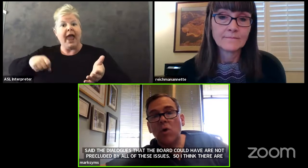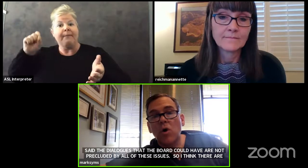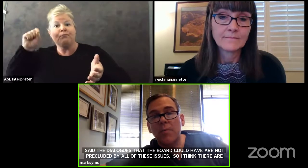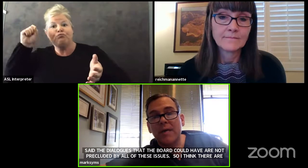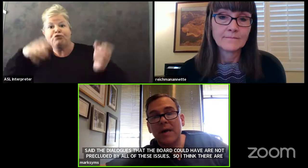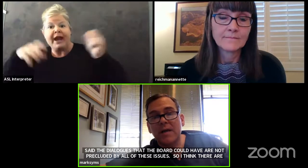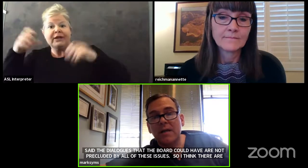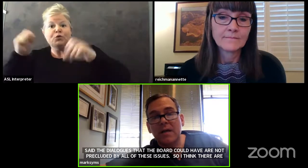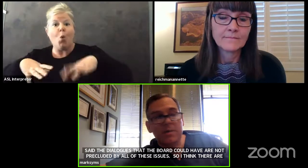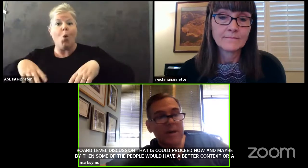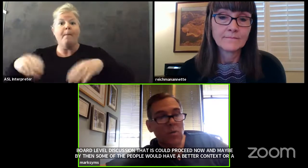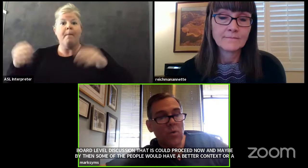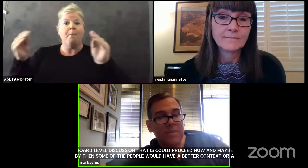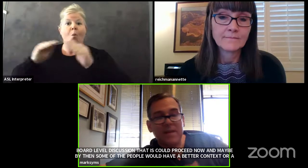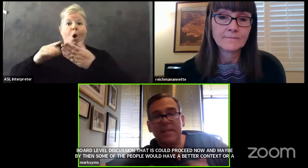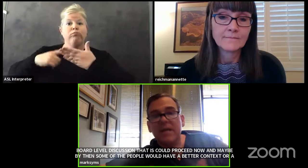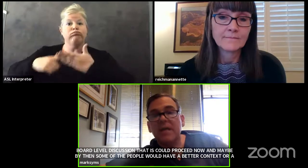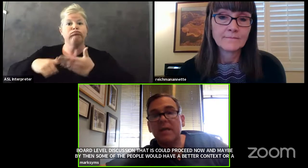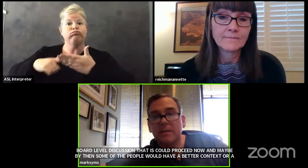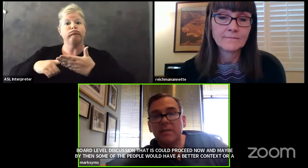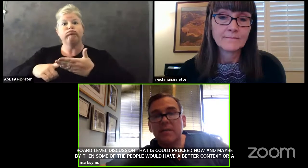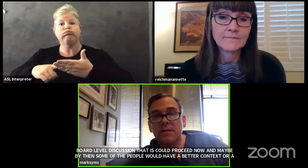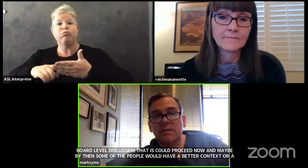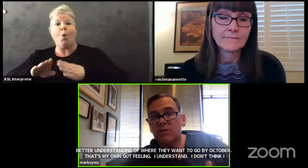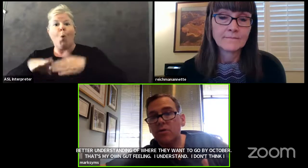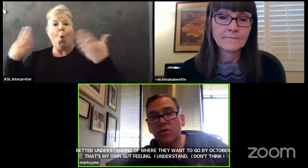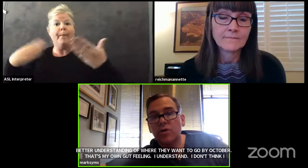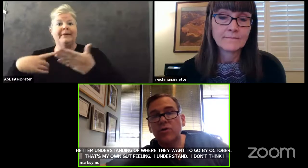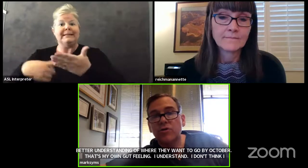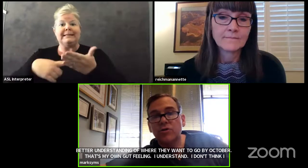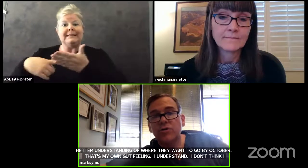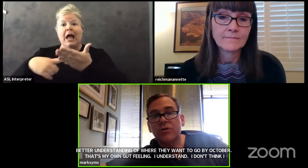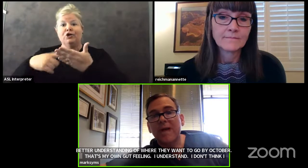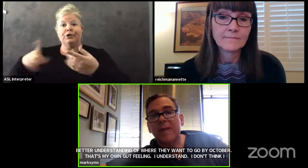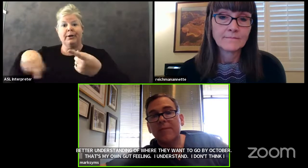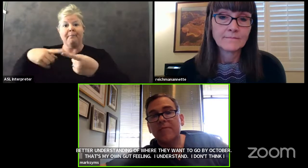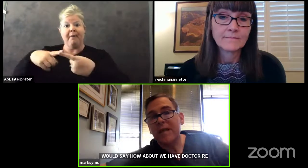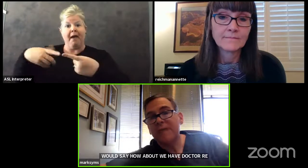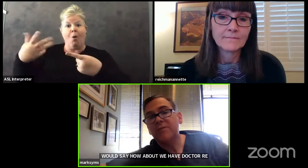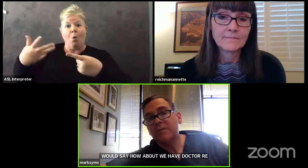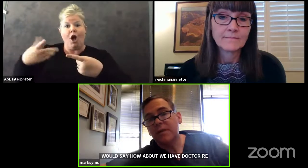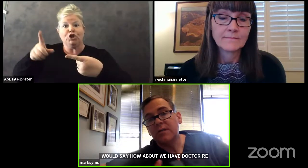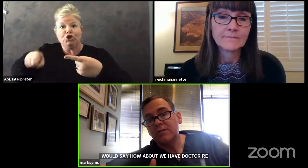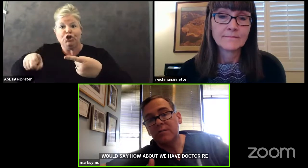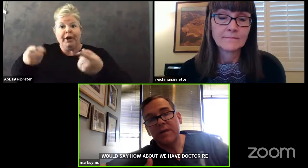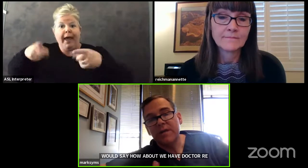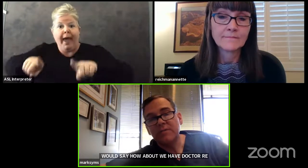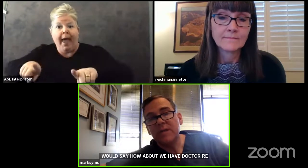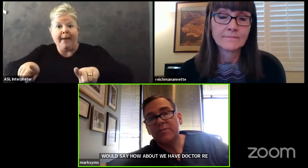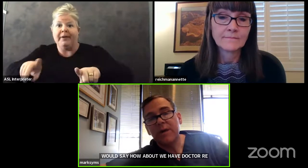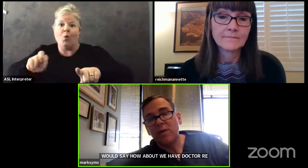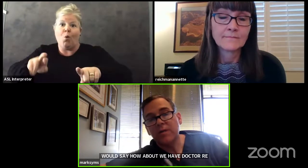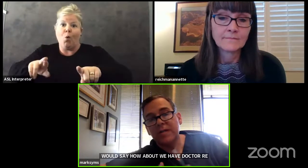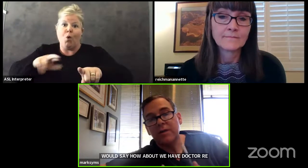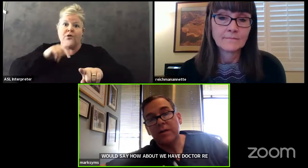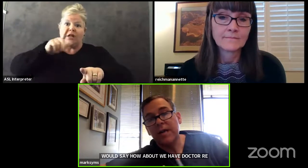having a more open dialogue about what they think could or should or shouldn't happen for the agency so that that's my only take on it